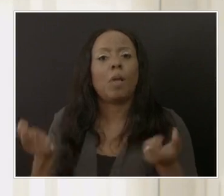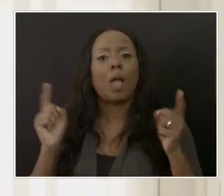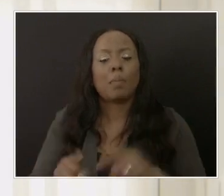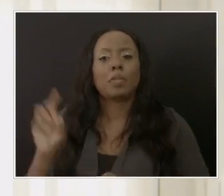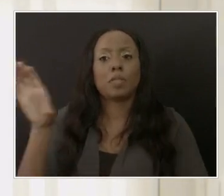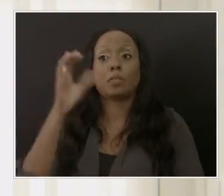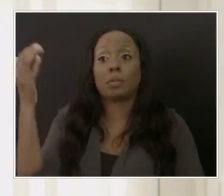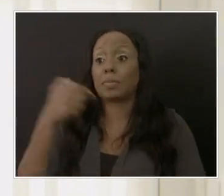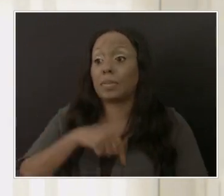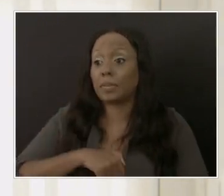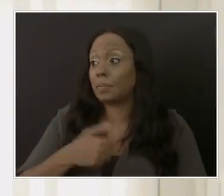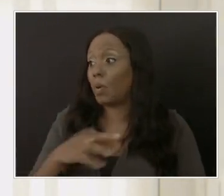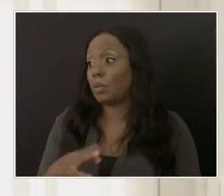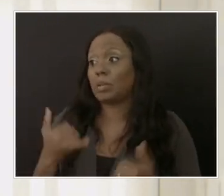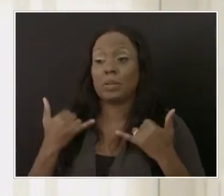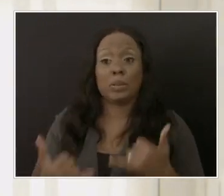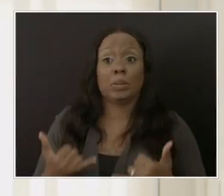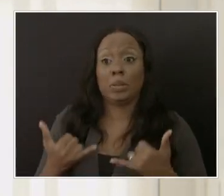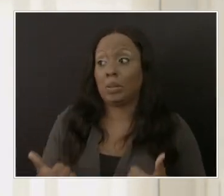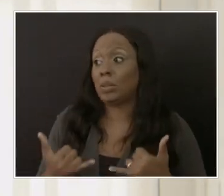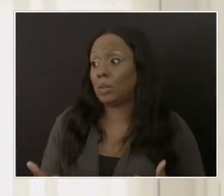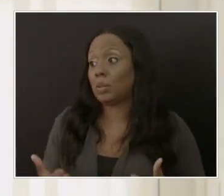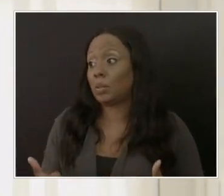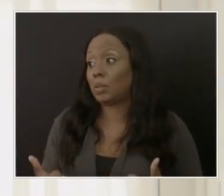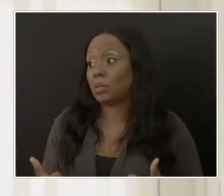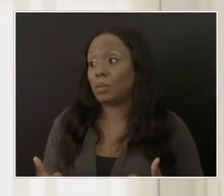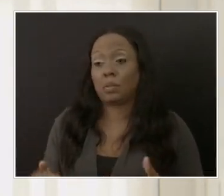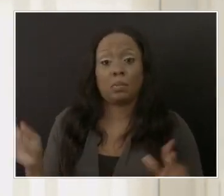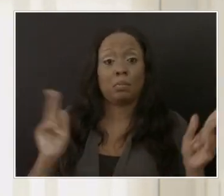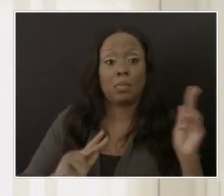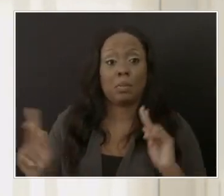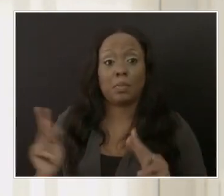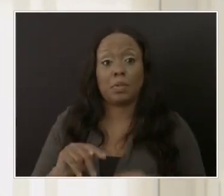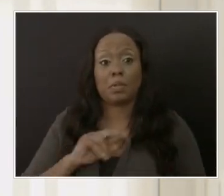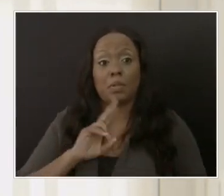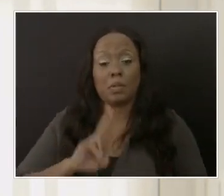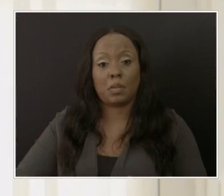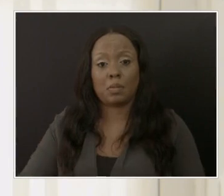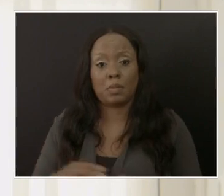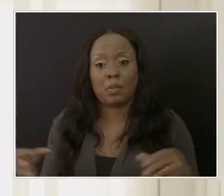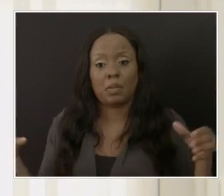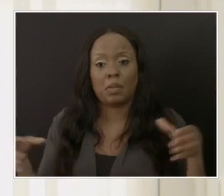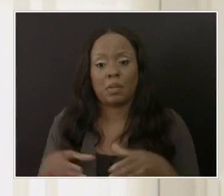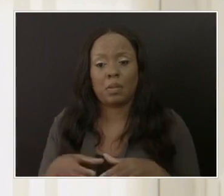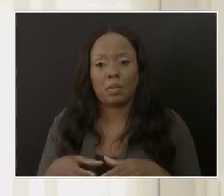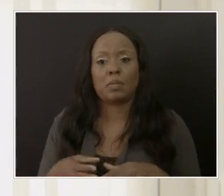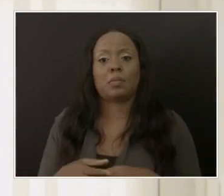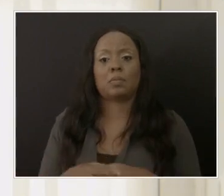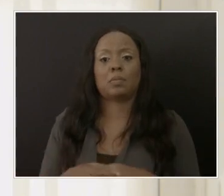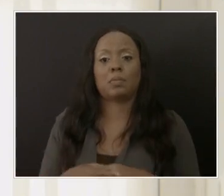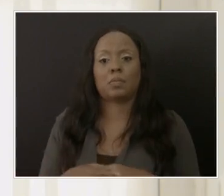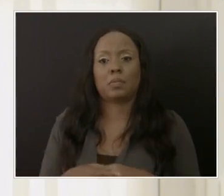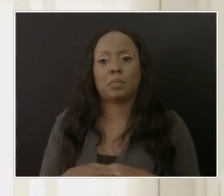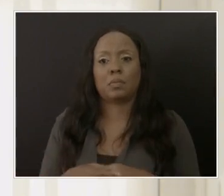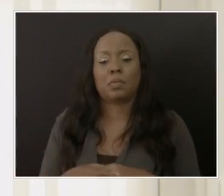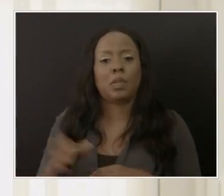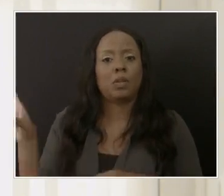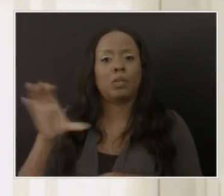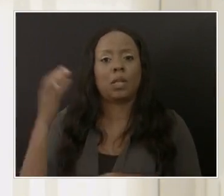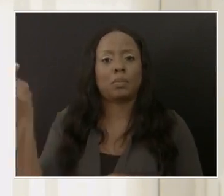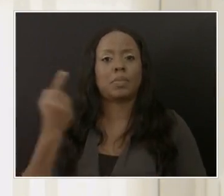because this is it, this is the period where people really get together and Christmas days, usually a family day.